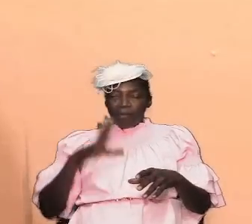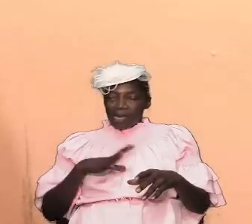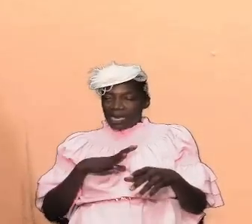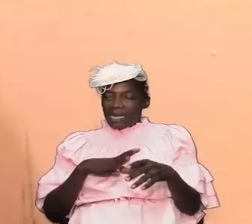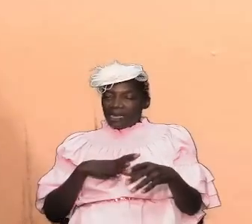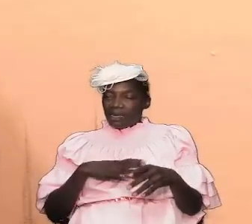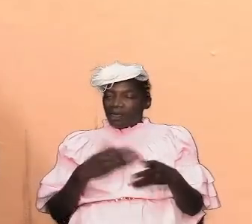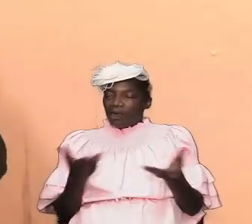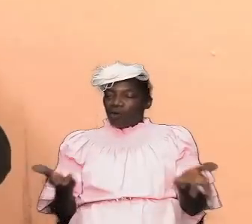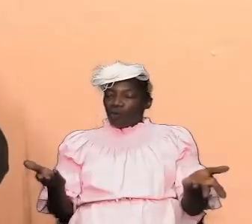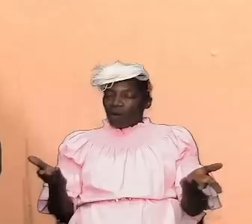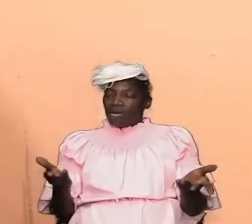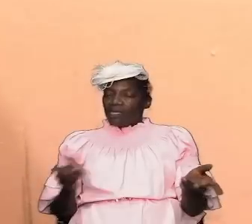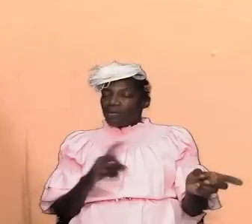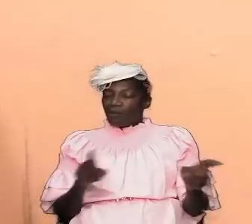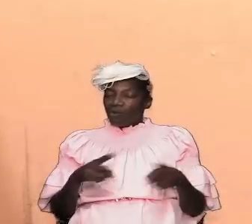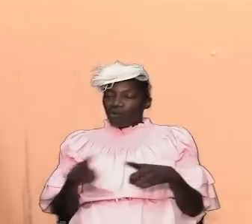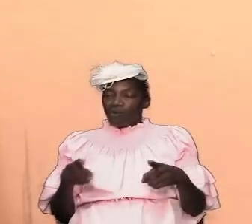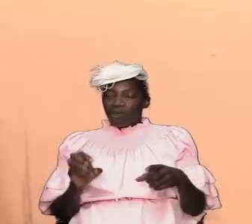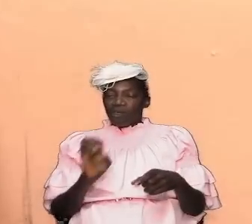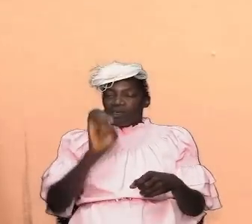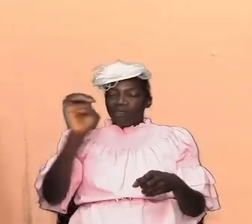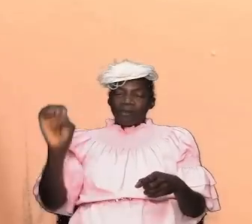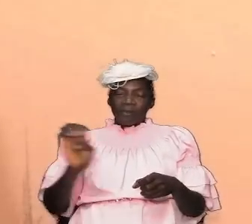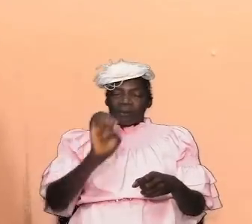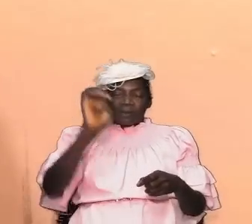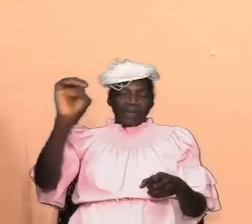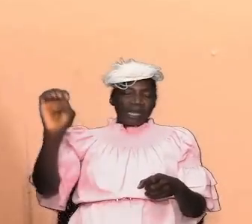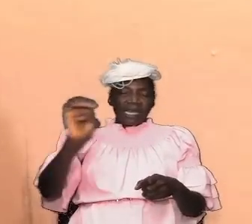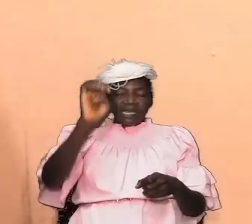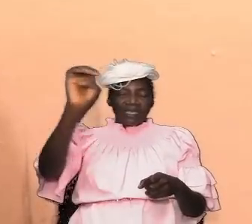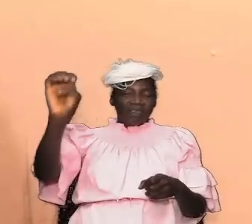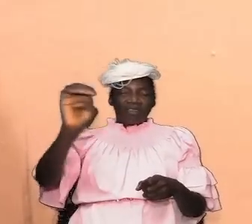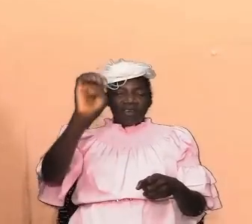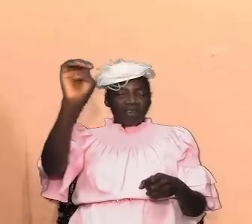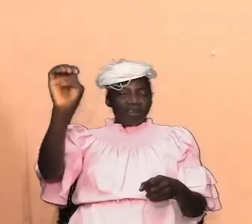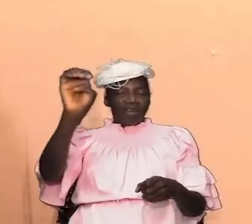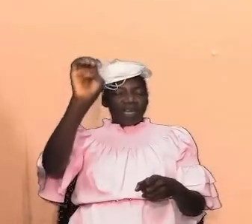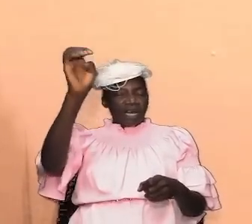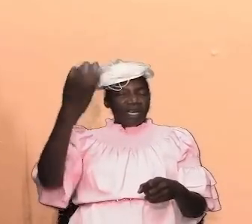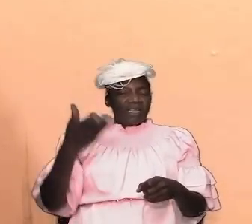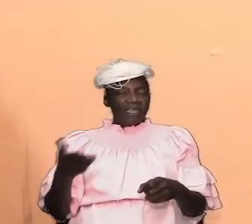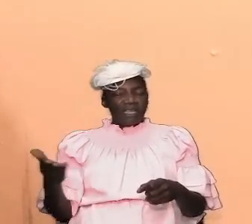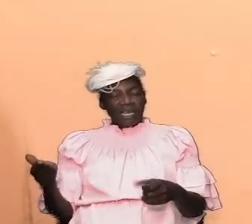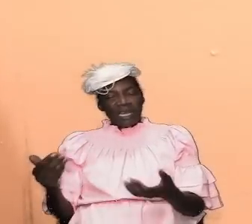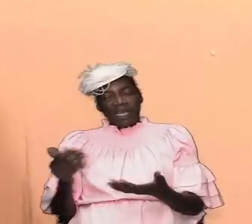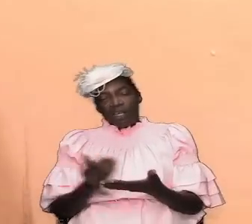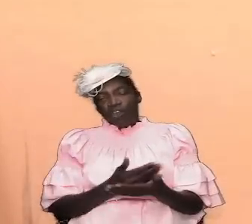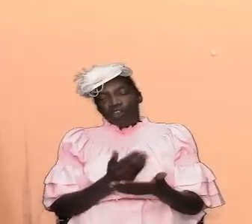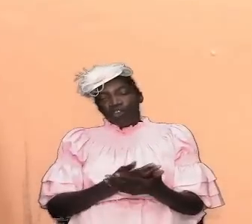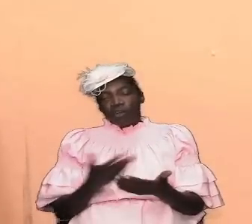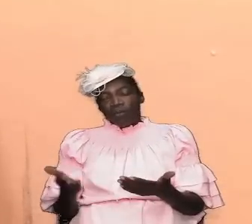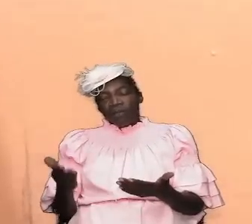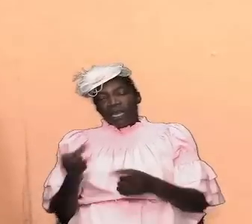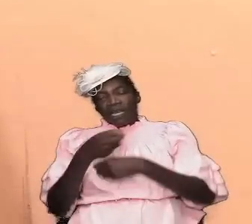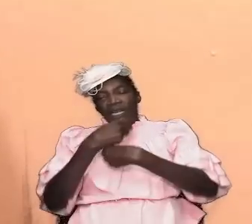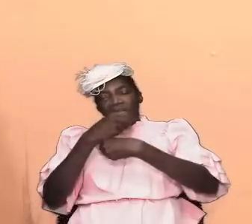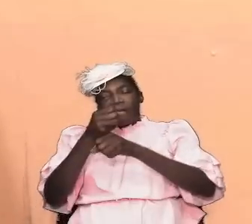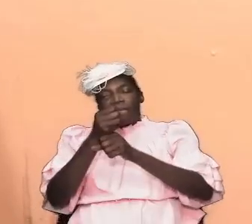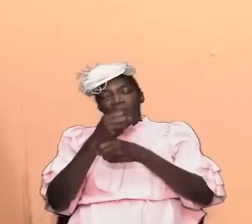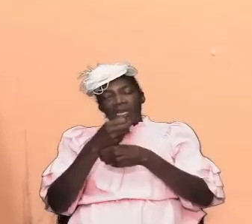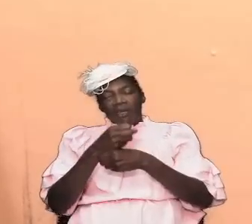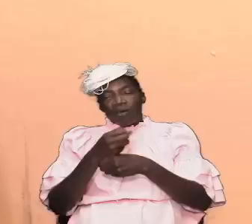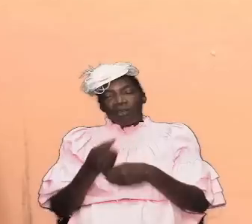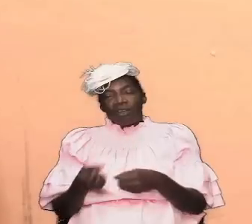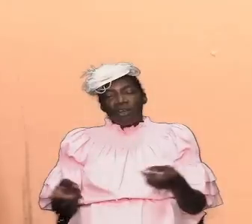going to have eternal implications it was going to be something that he set out but